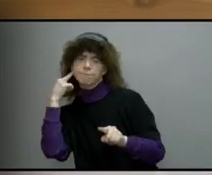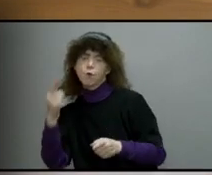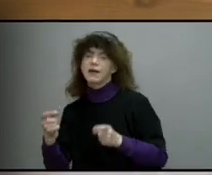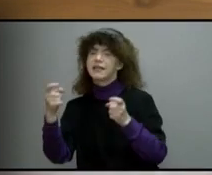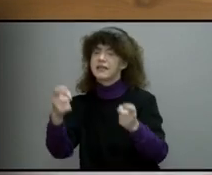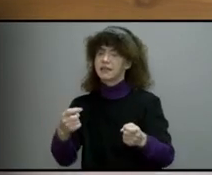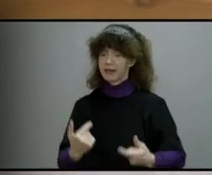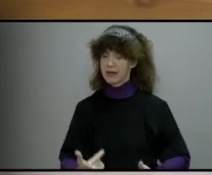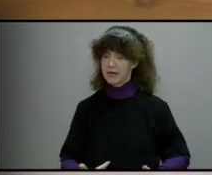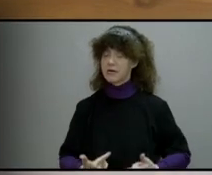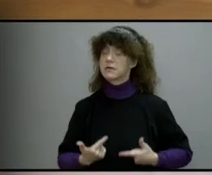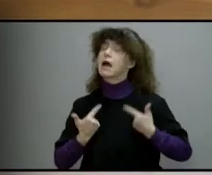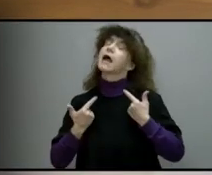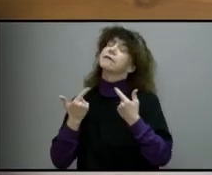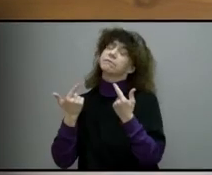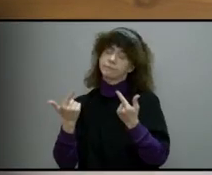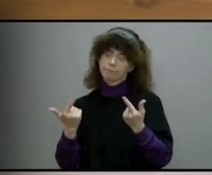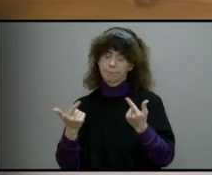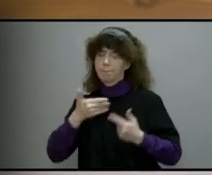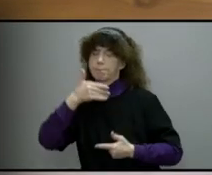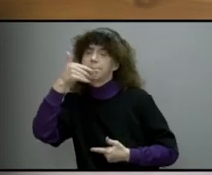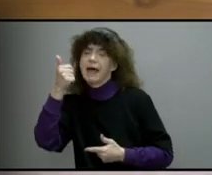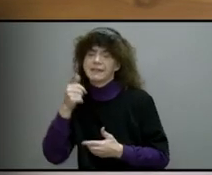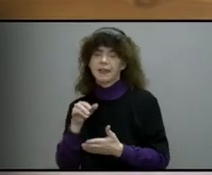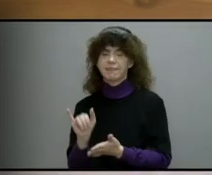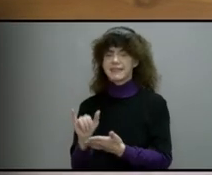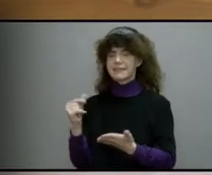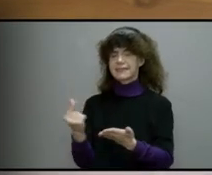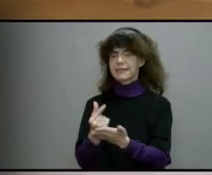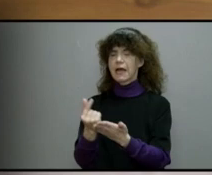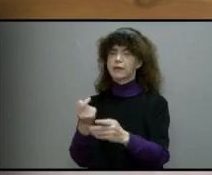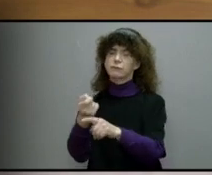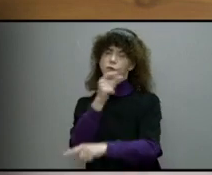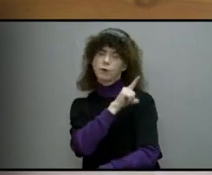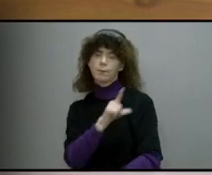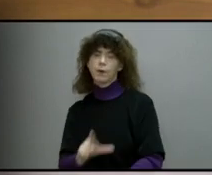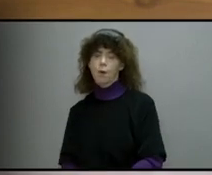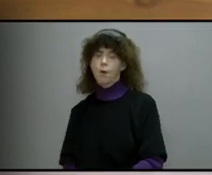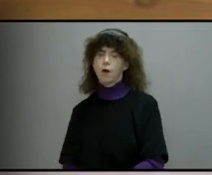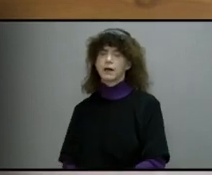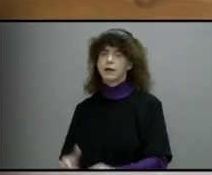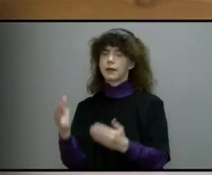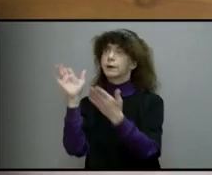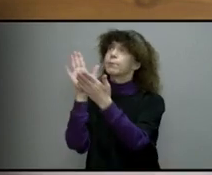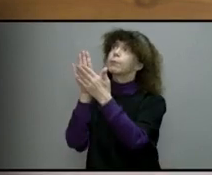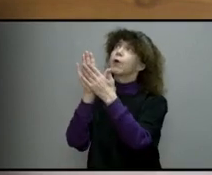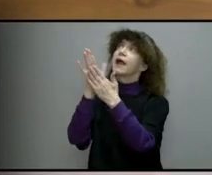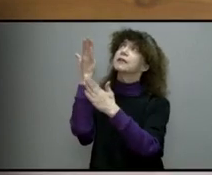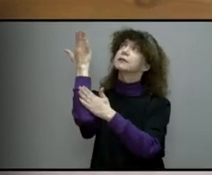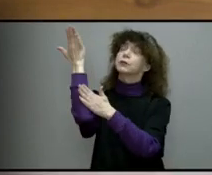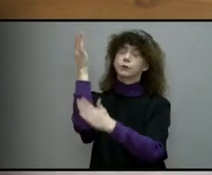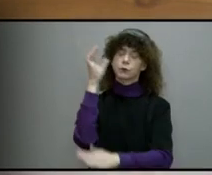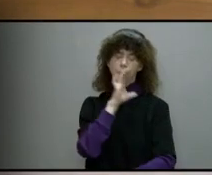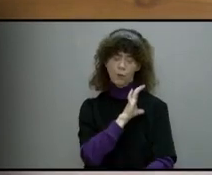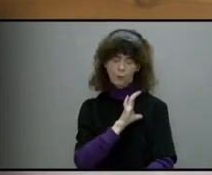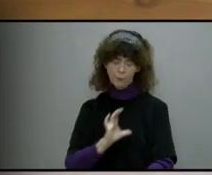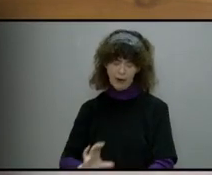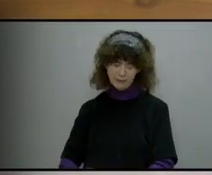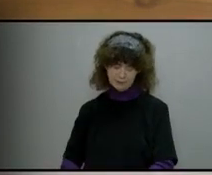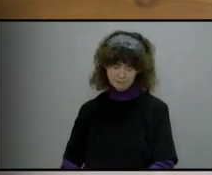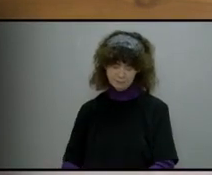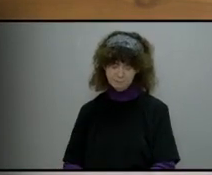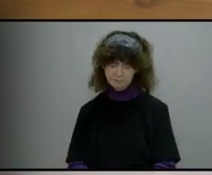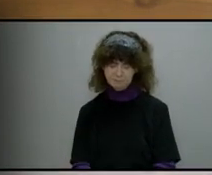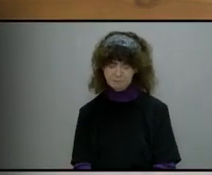and have it abundantly. This is the gospel of the Lord. Praise to Christ. Oh, Lord.